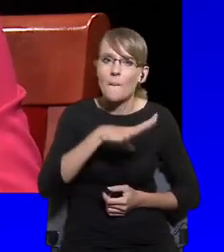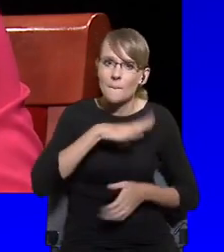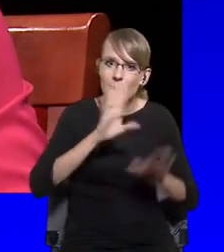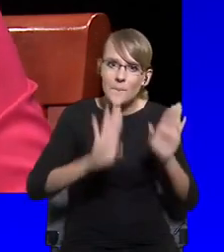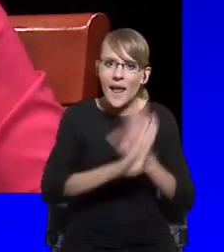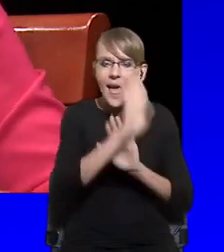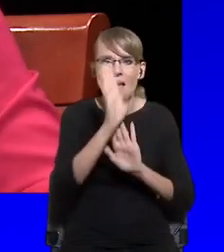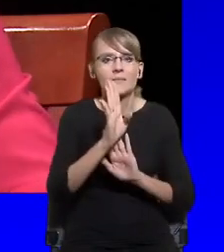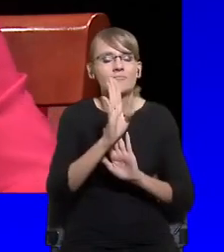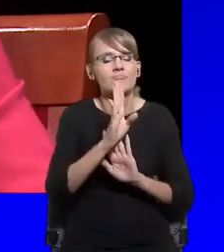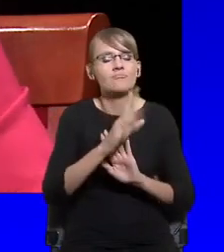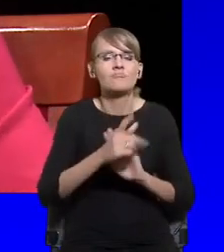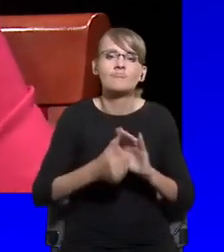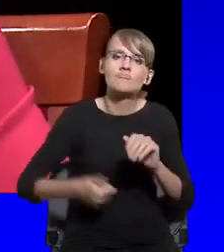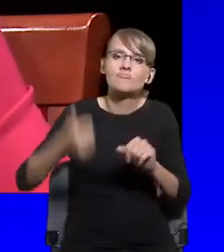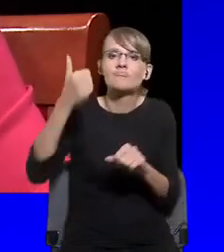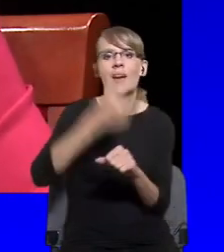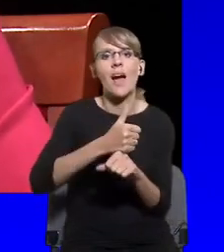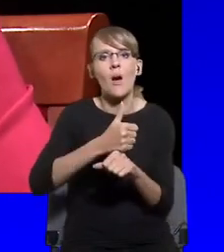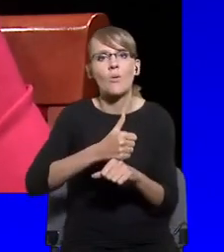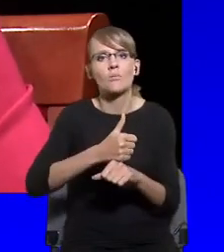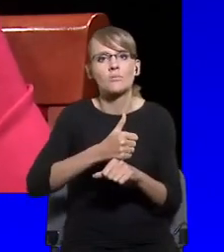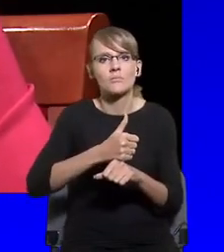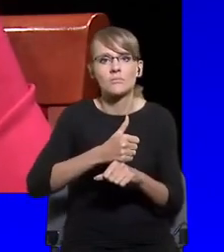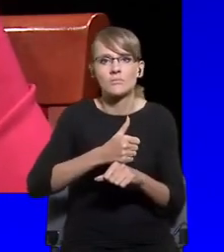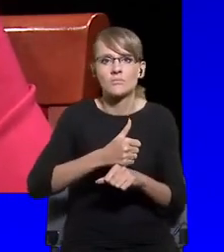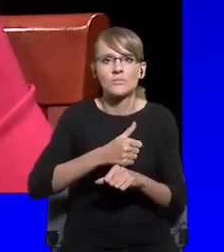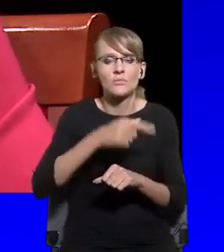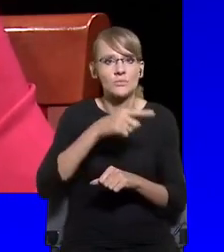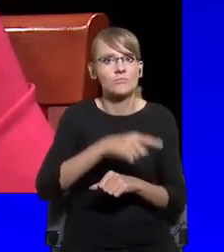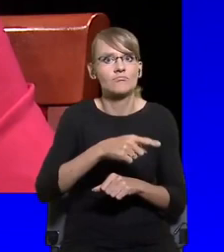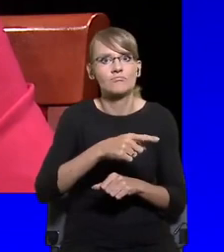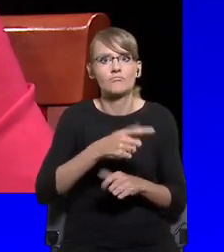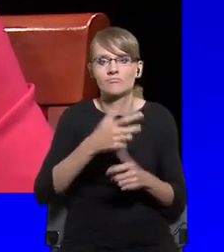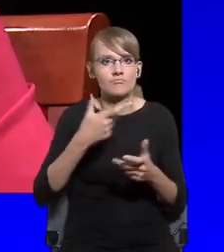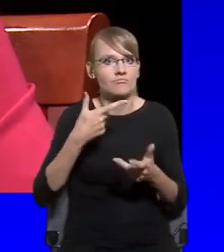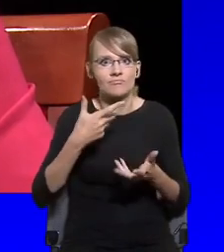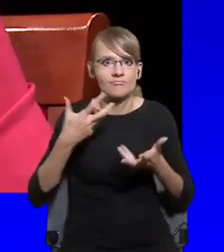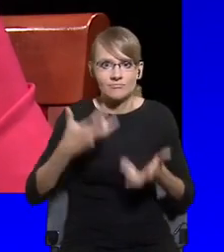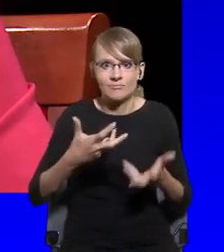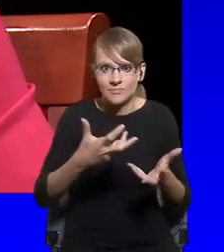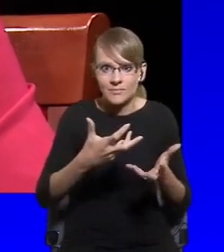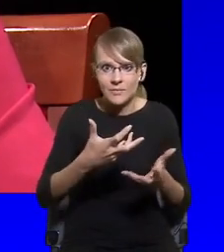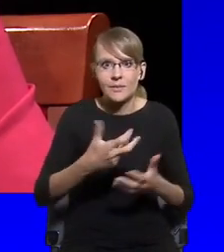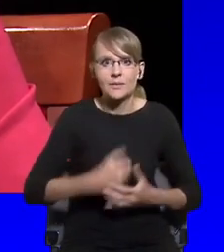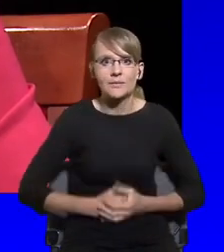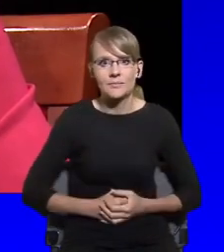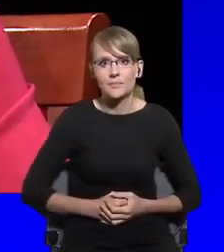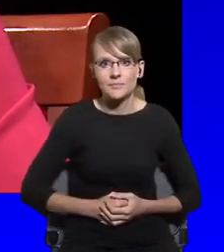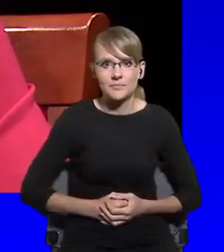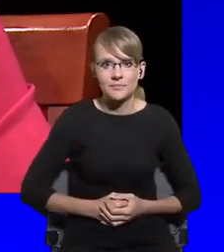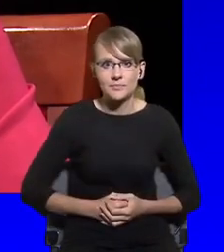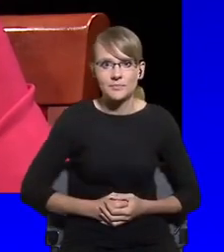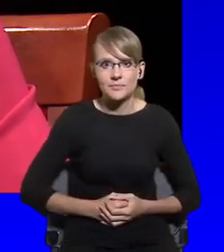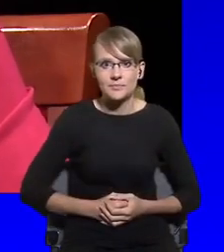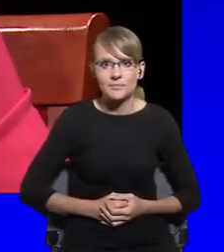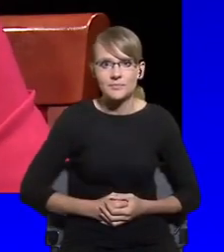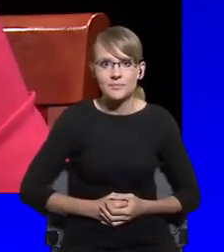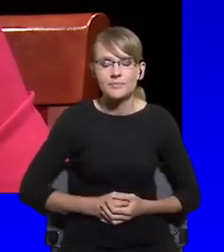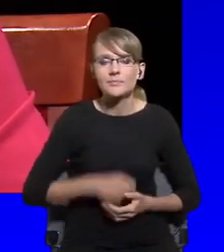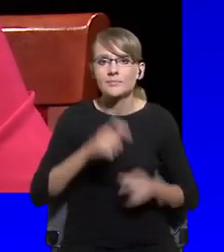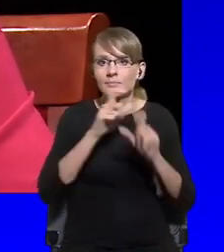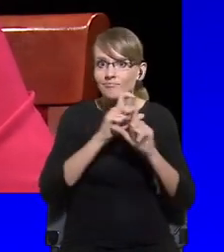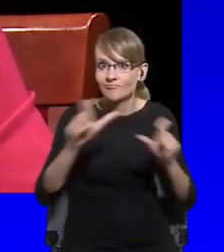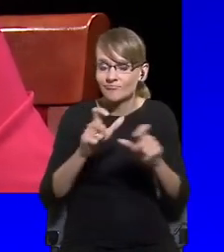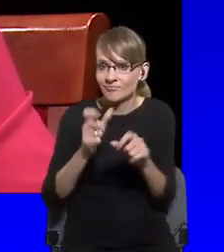their actions during the pandemic, it's actually not that they are, uh, bringing authoritarian rules here. They